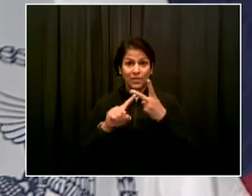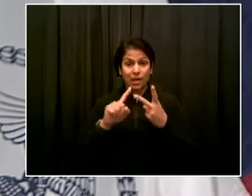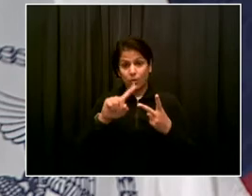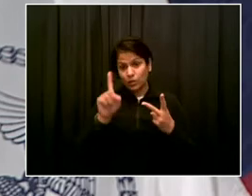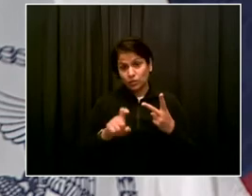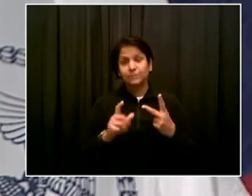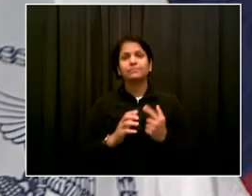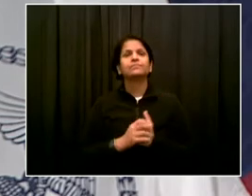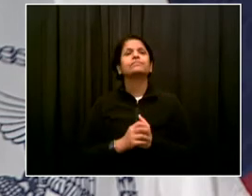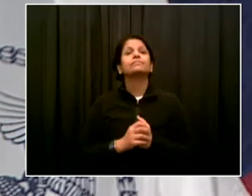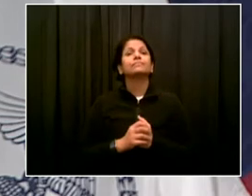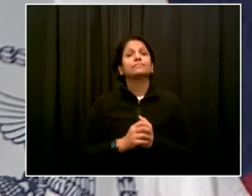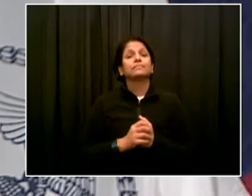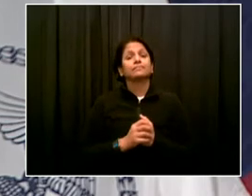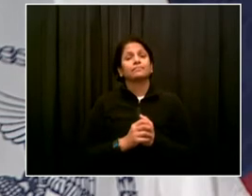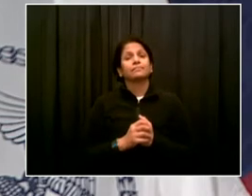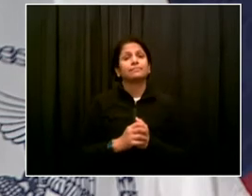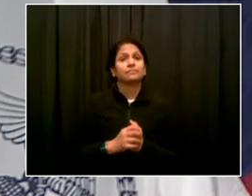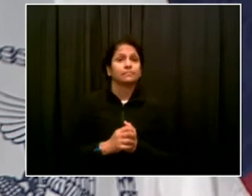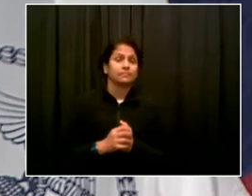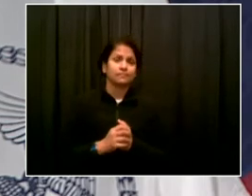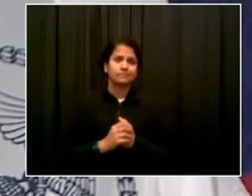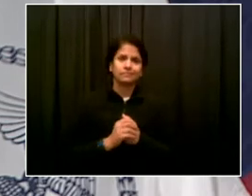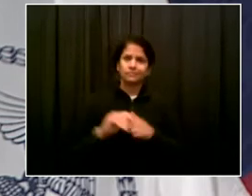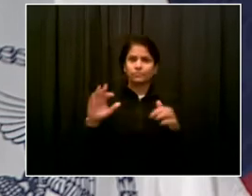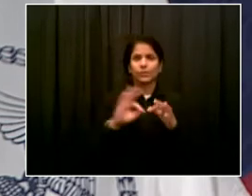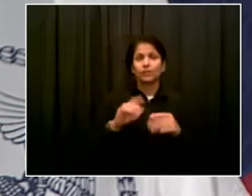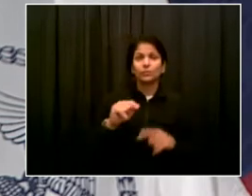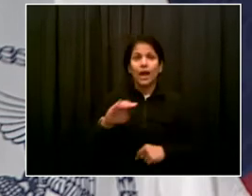thoughts on the mayoral race right now?